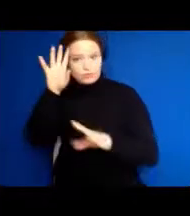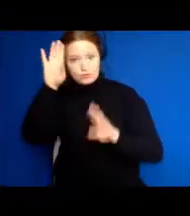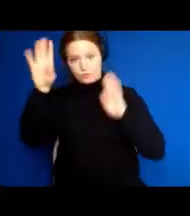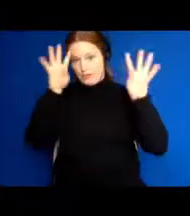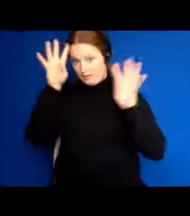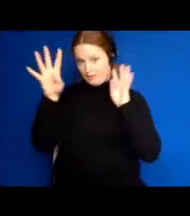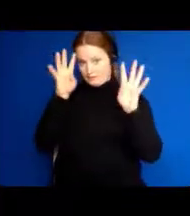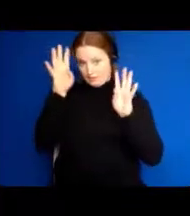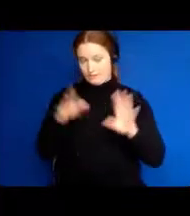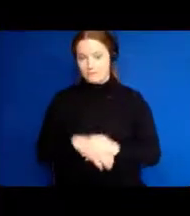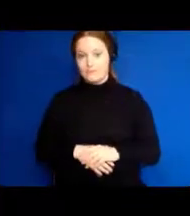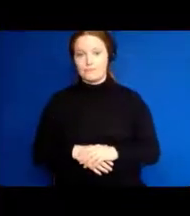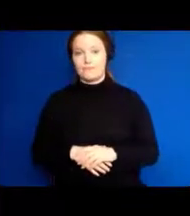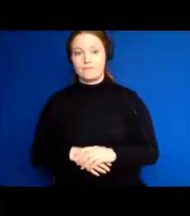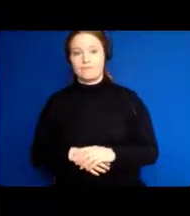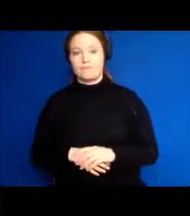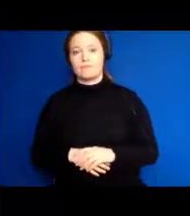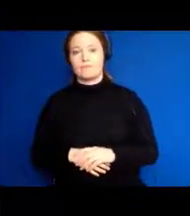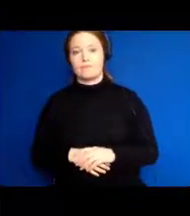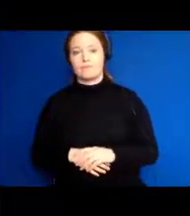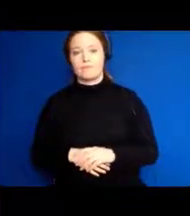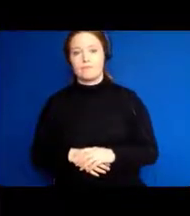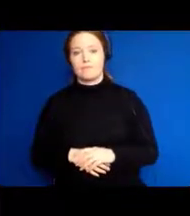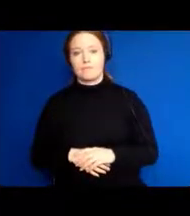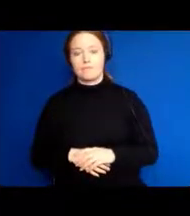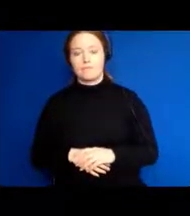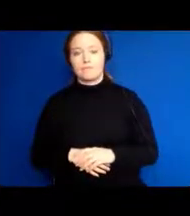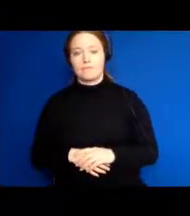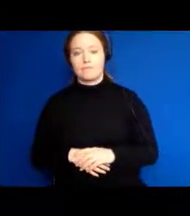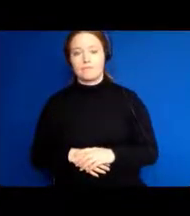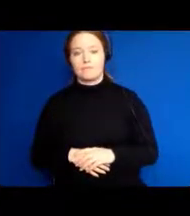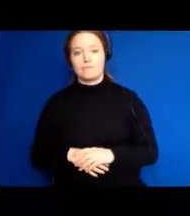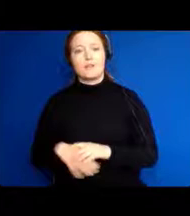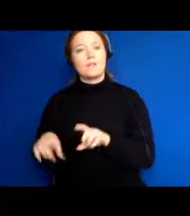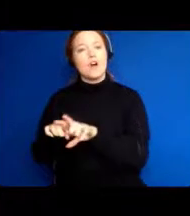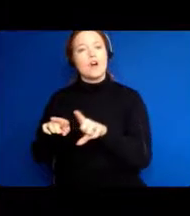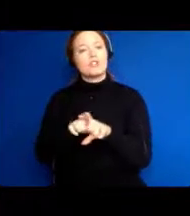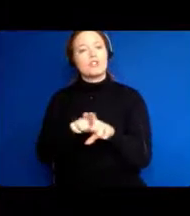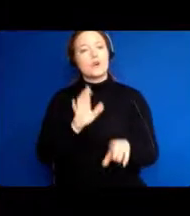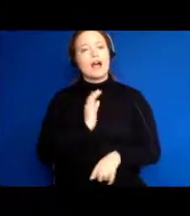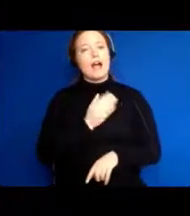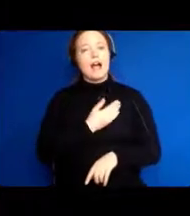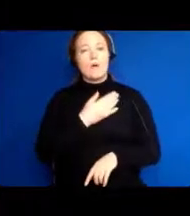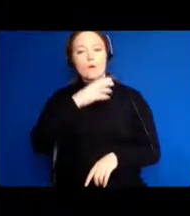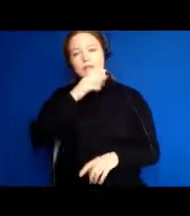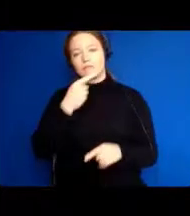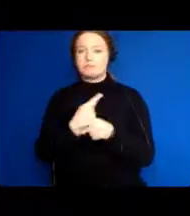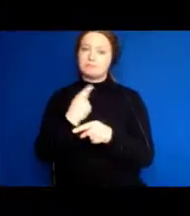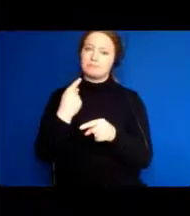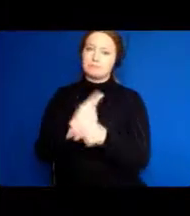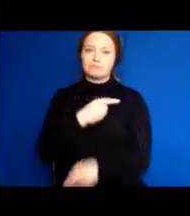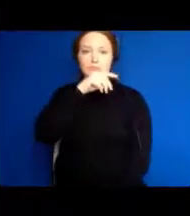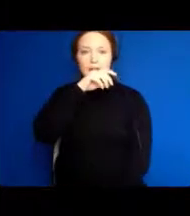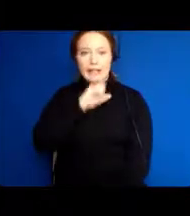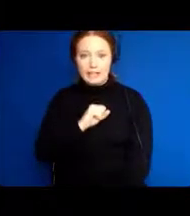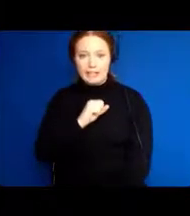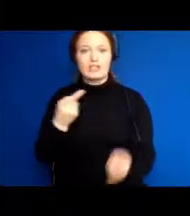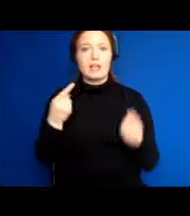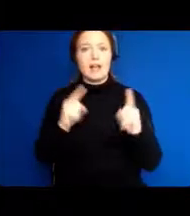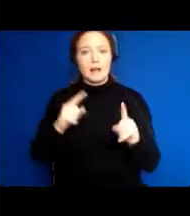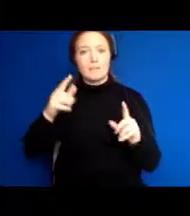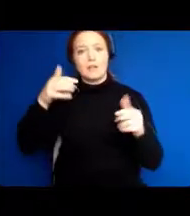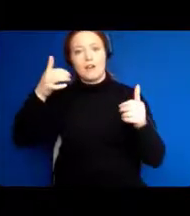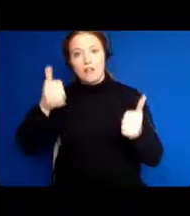on also what we lose as we get older, but also how we can preserve